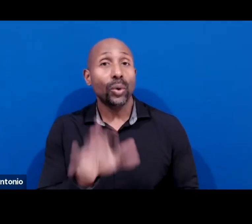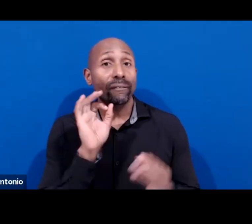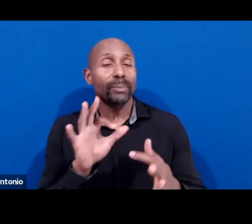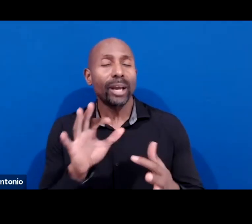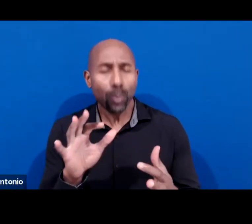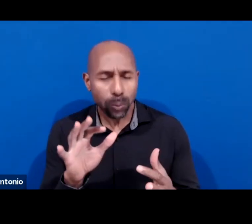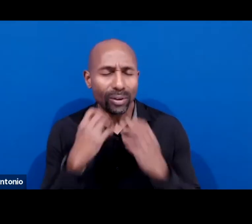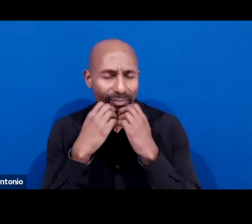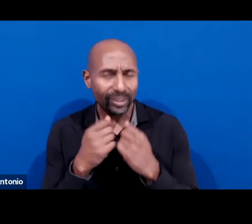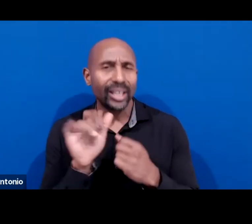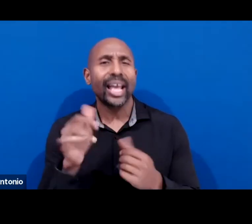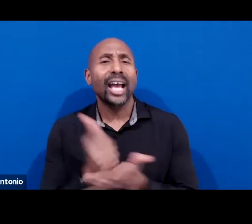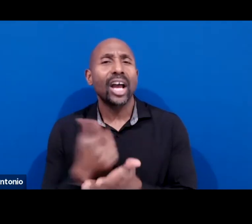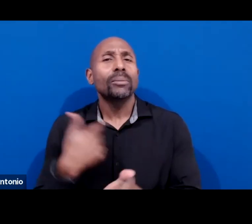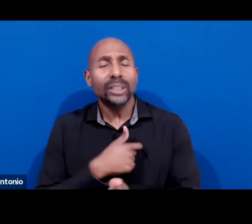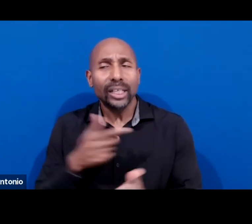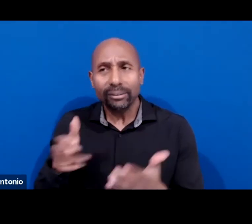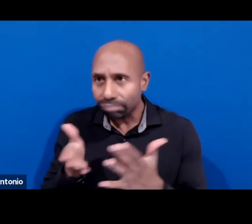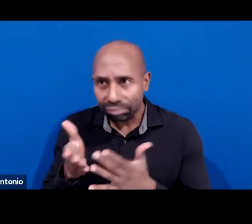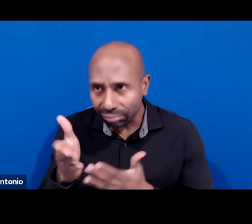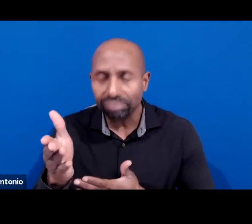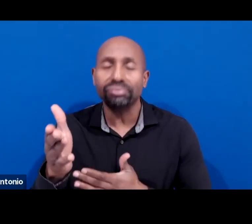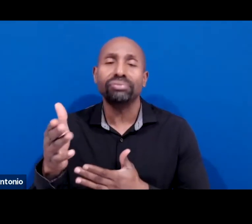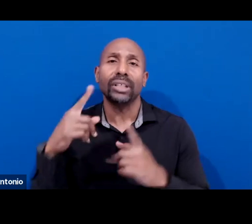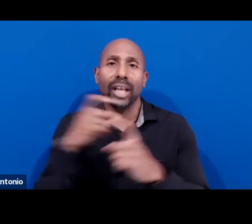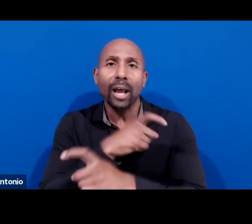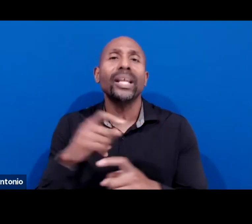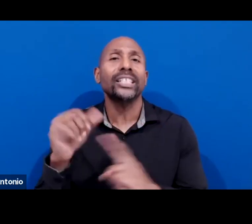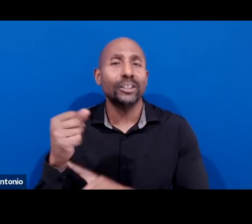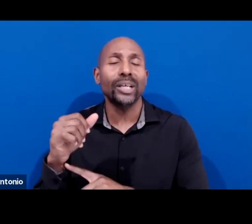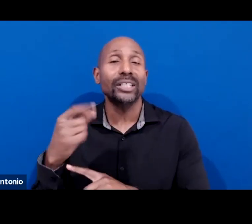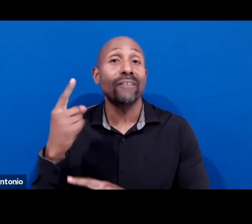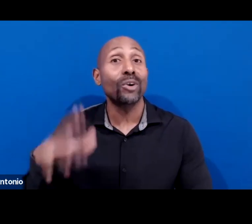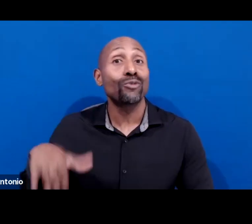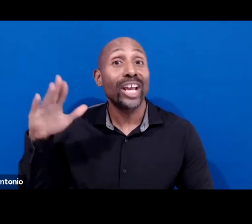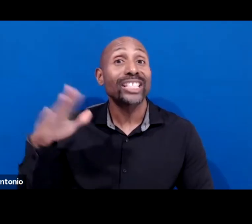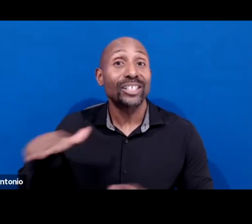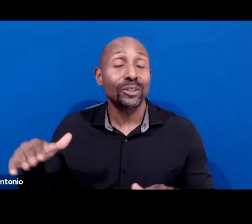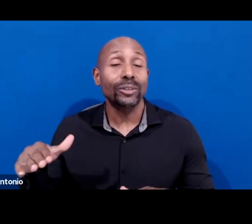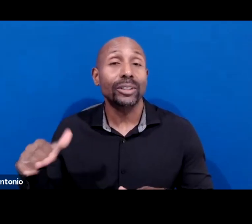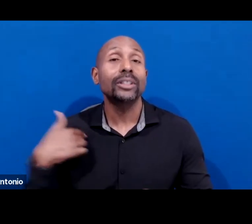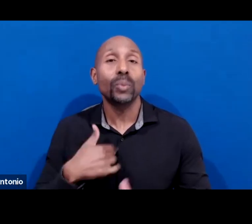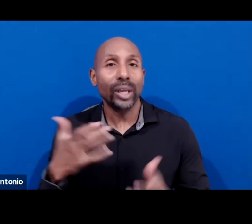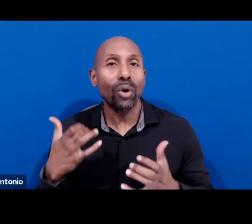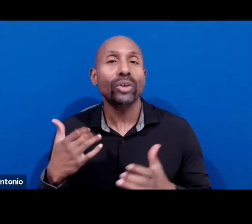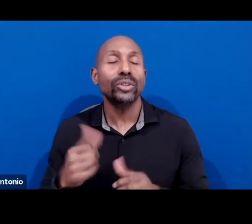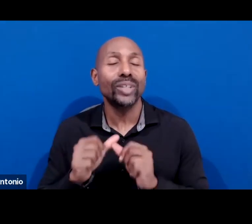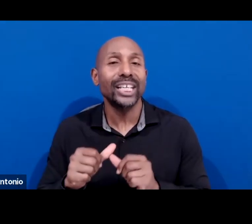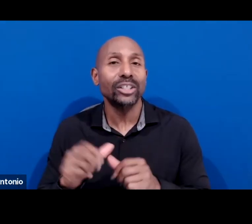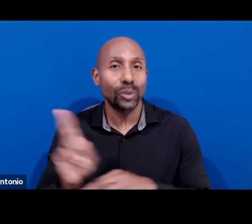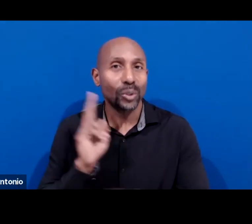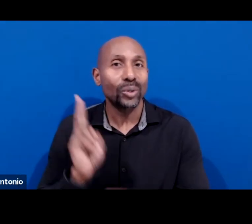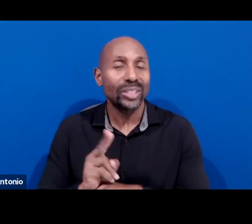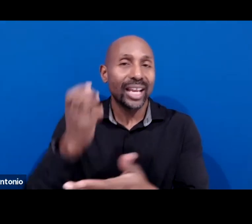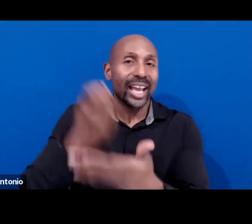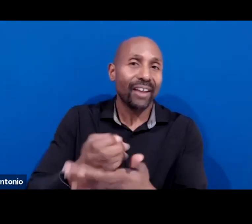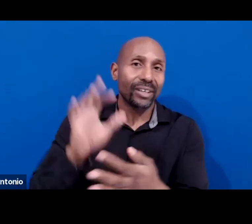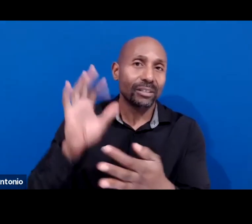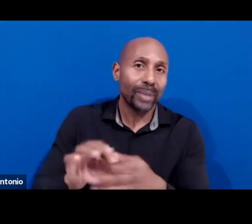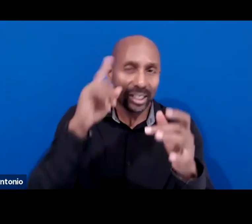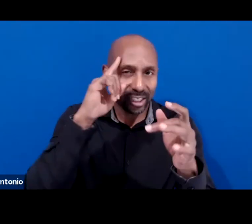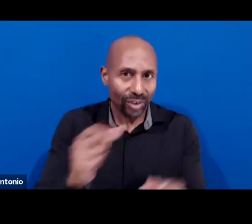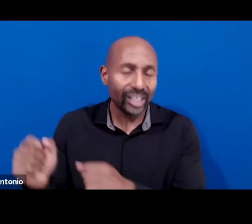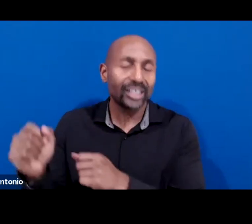the complexities of raising our children. We want to continue to lift up the evidence-based strategies, the sustainable family